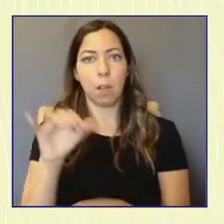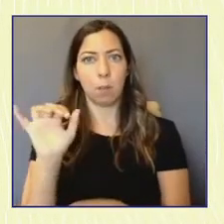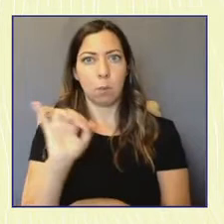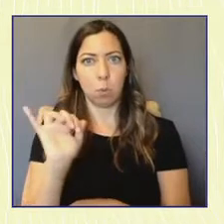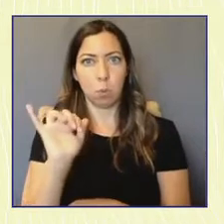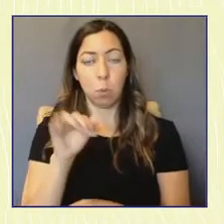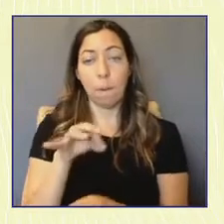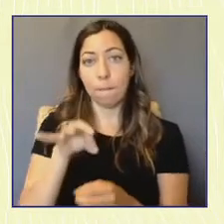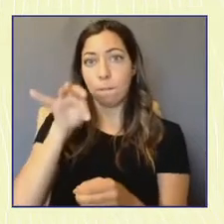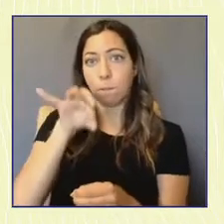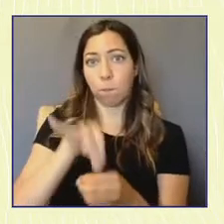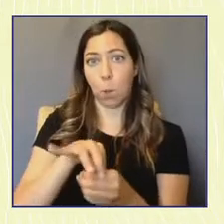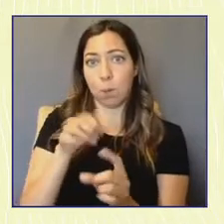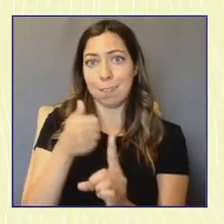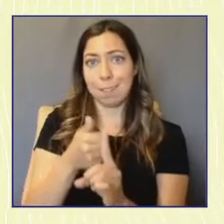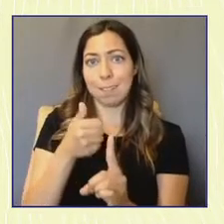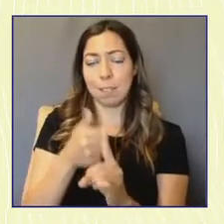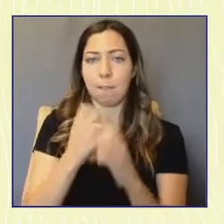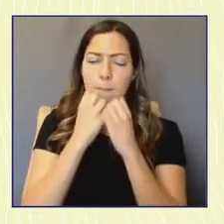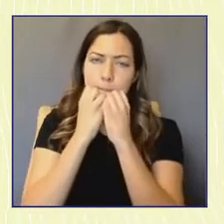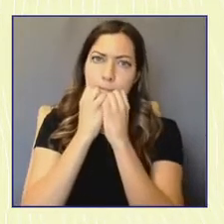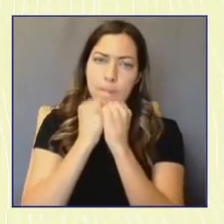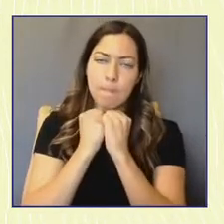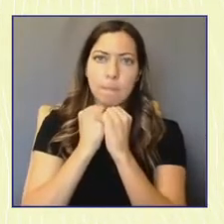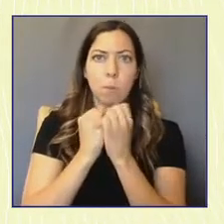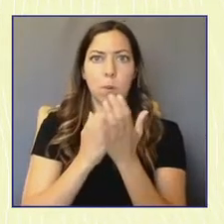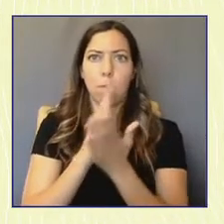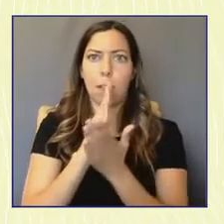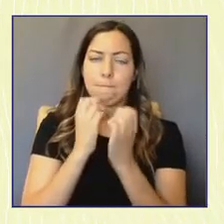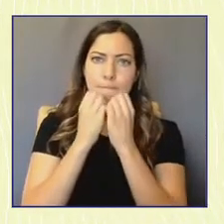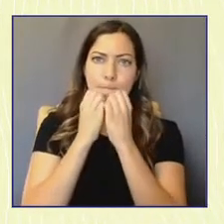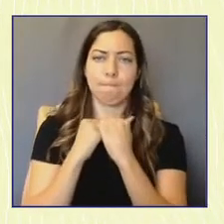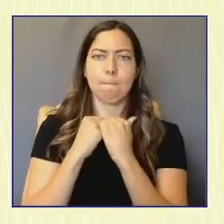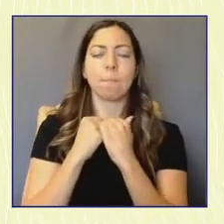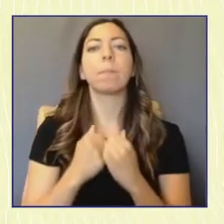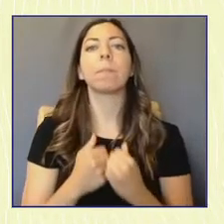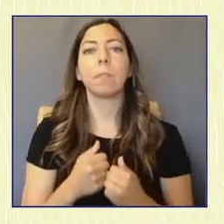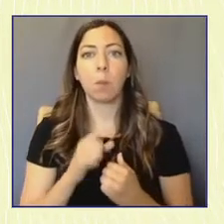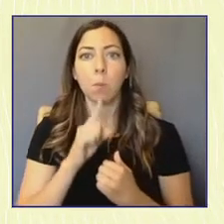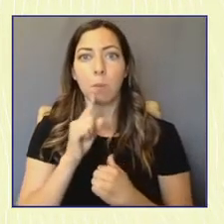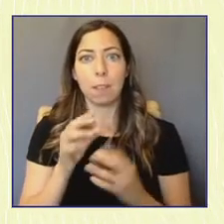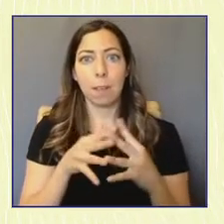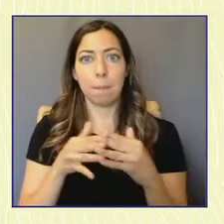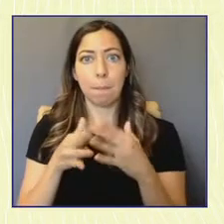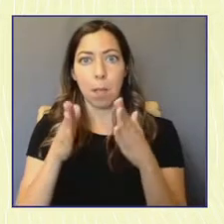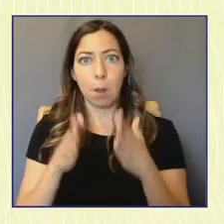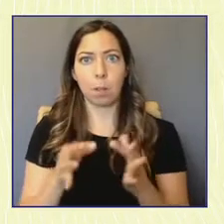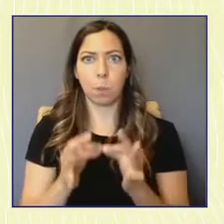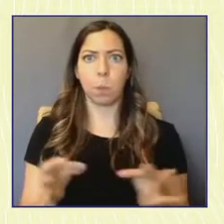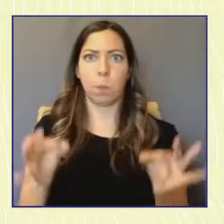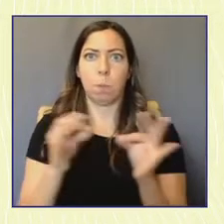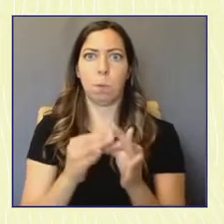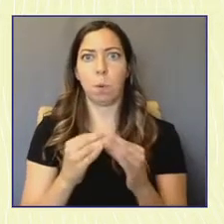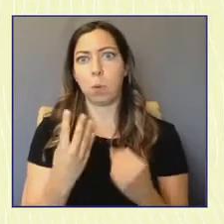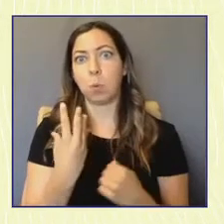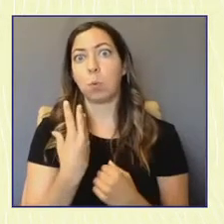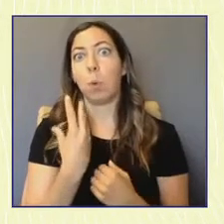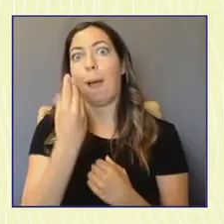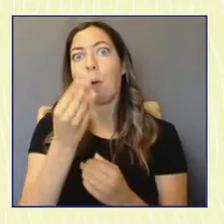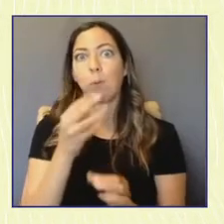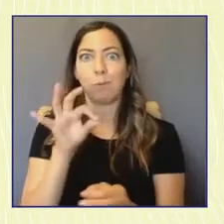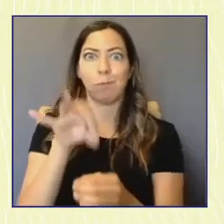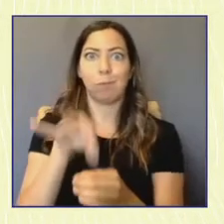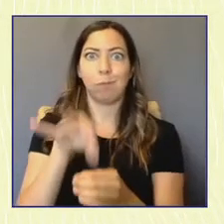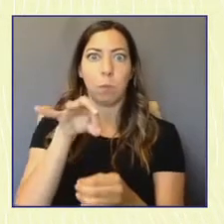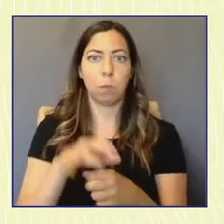treasured rights and one of the most important things that Americans can do. One of the things that I've been proud to champion in